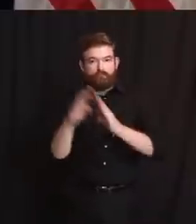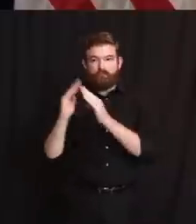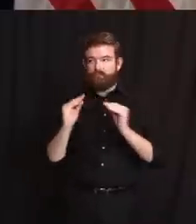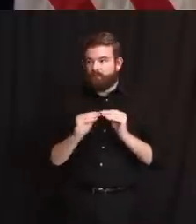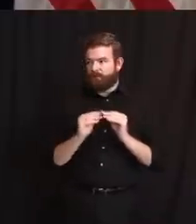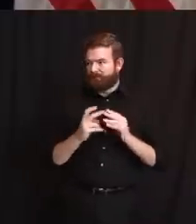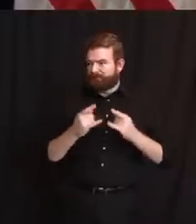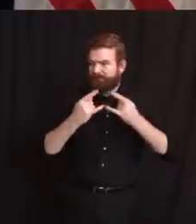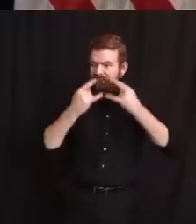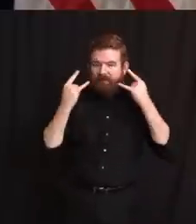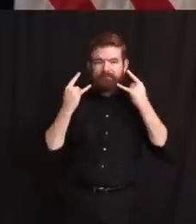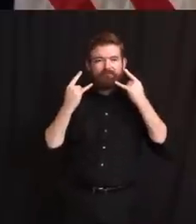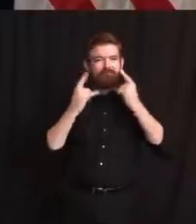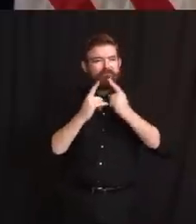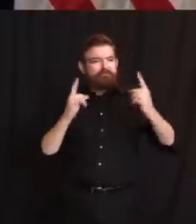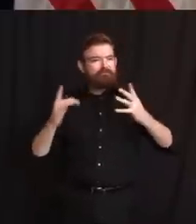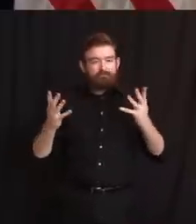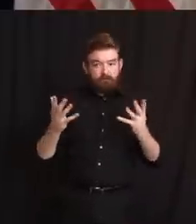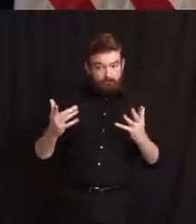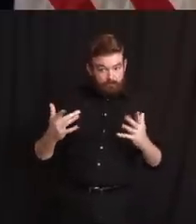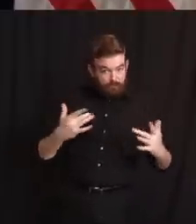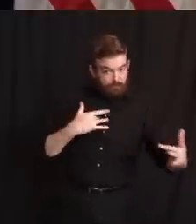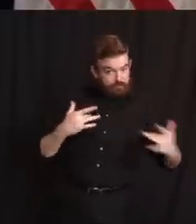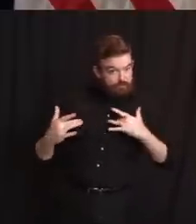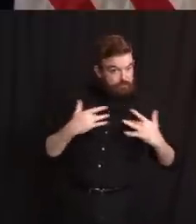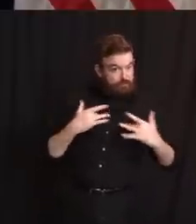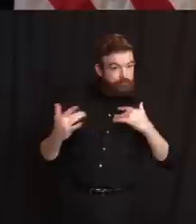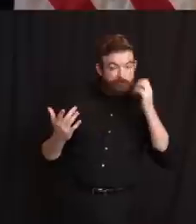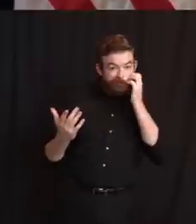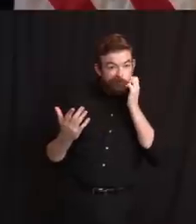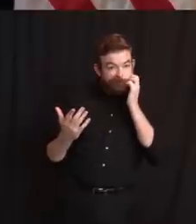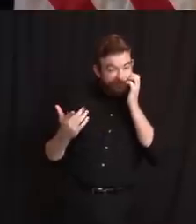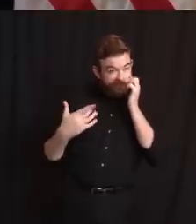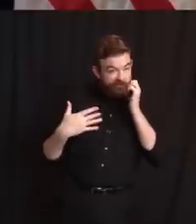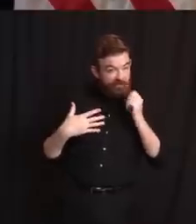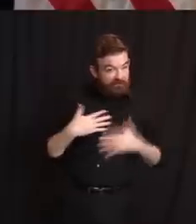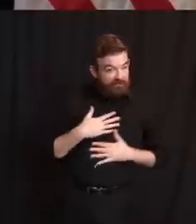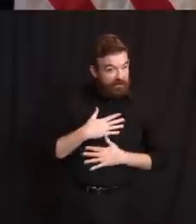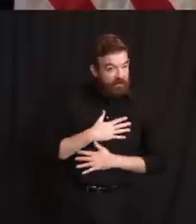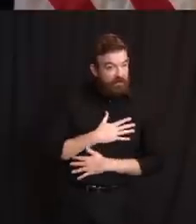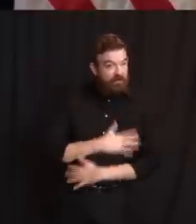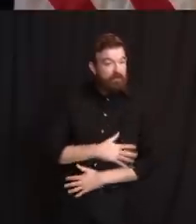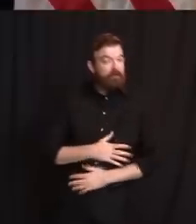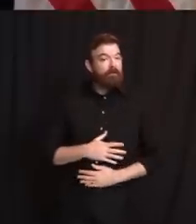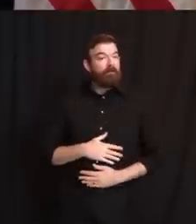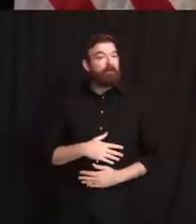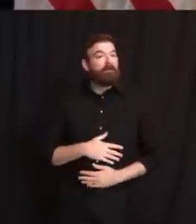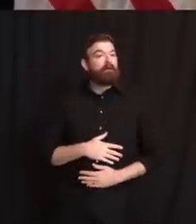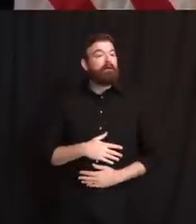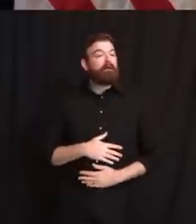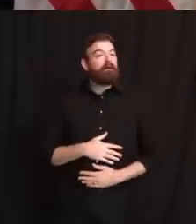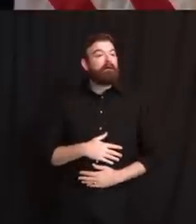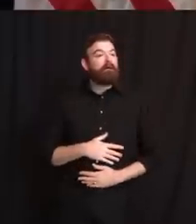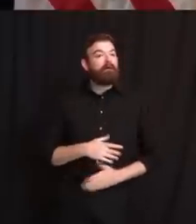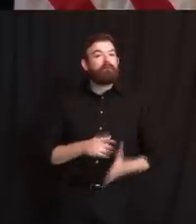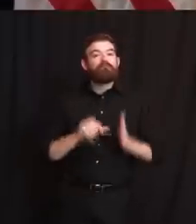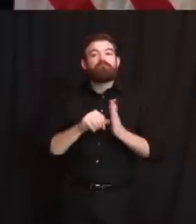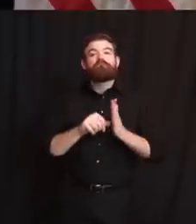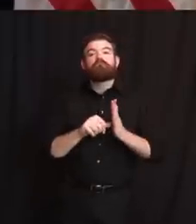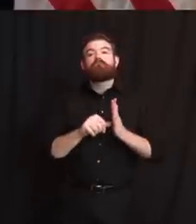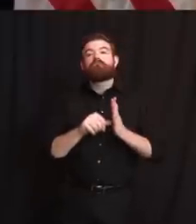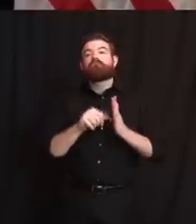this in terms of, are you afraid that if you stop talking about it, that people will get sloppy and stupid and the dreaded